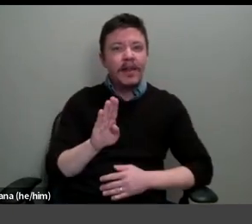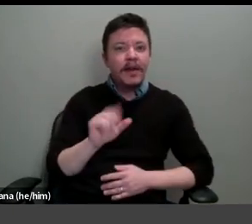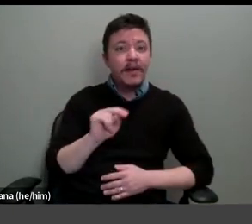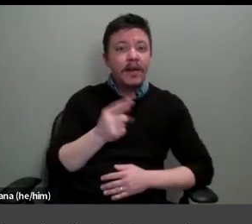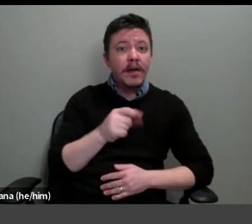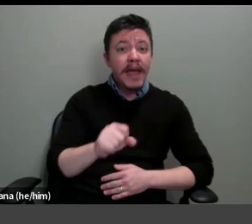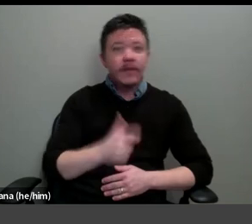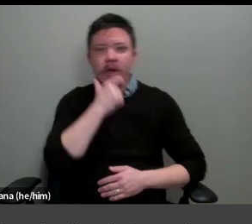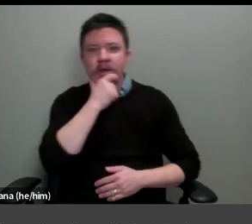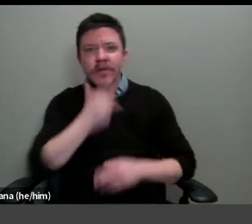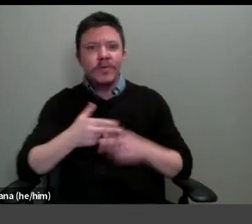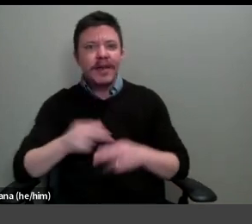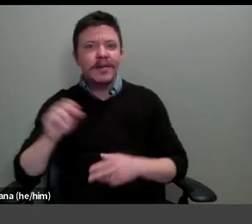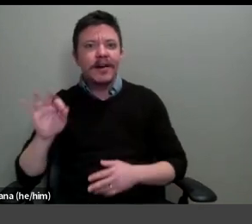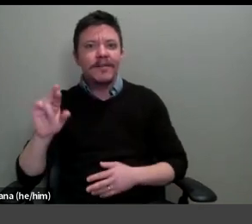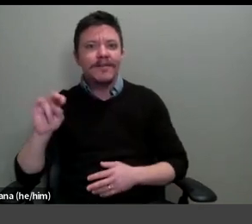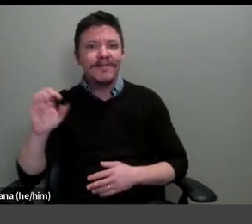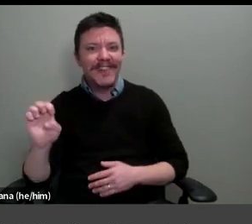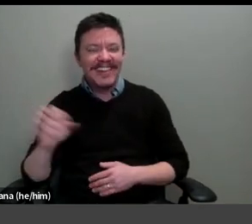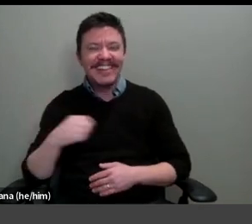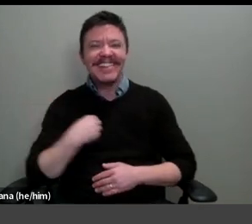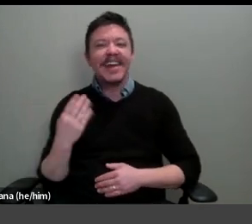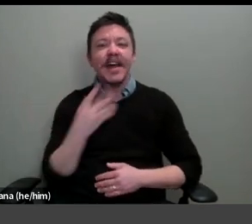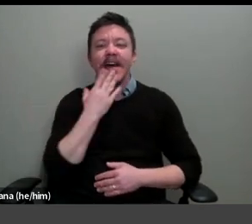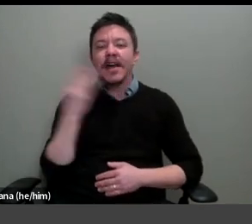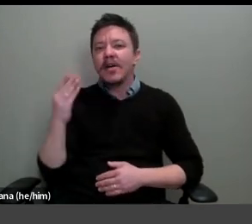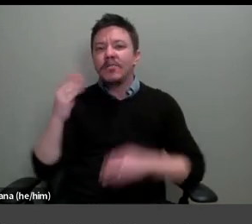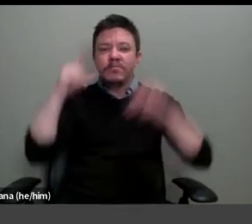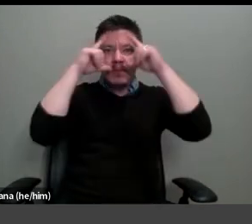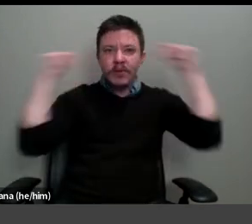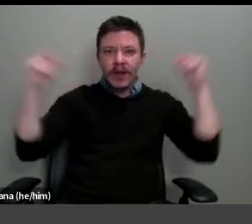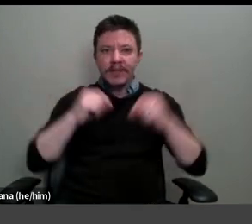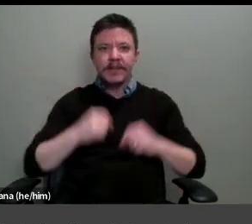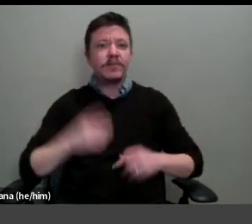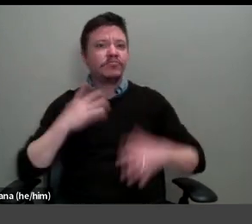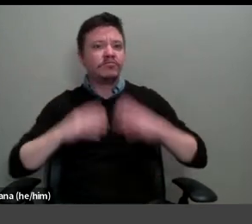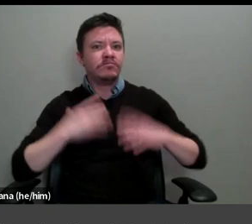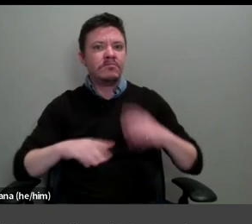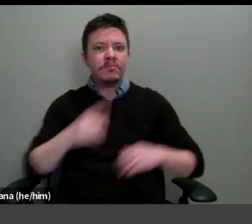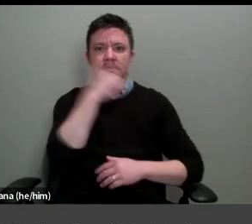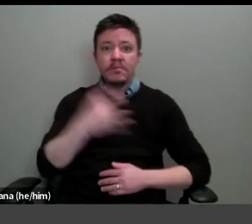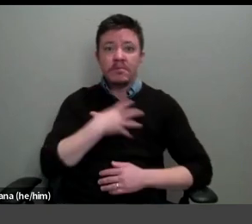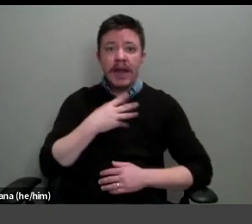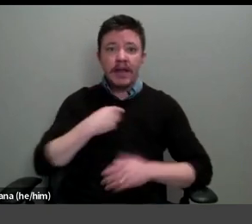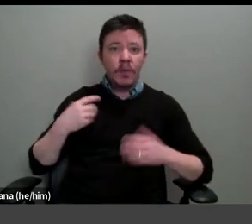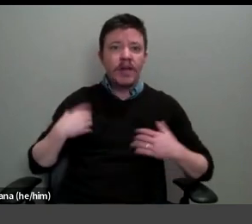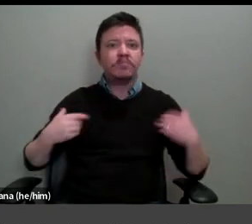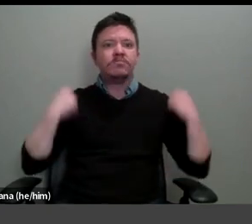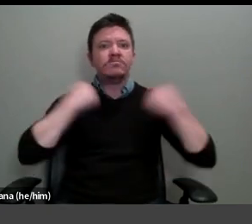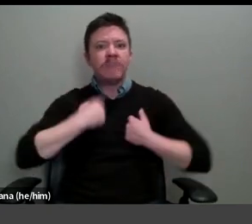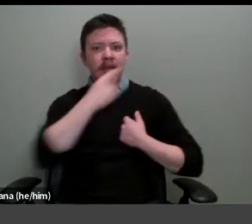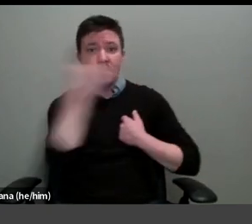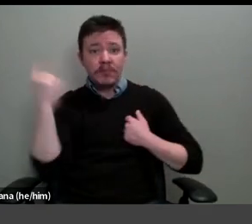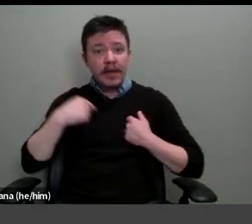And I have blue glasses. I'm wearing a black and white blouse and a black blazer. And I'm speaking to you from